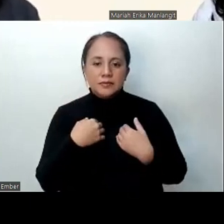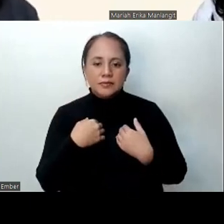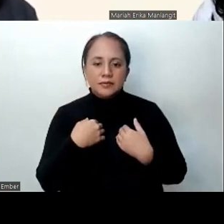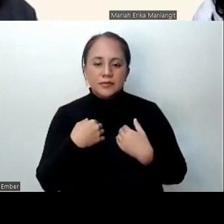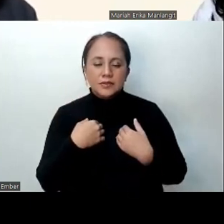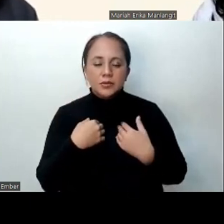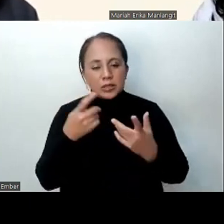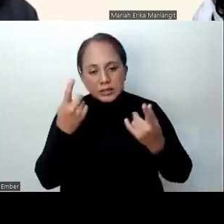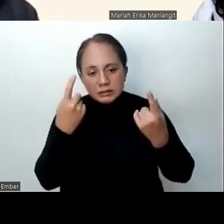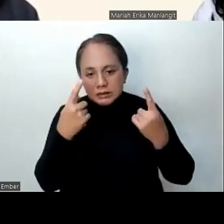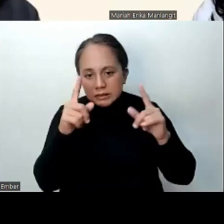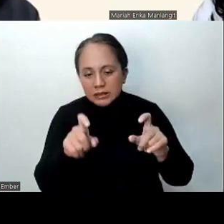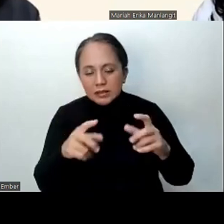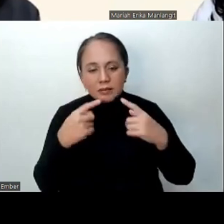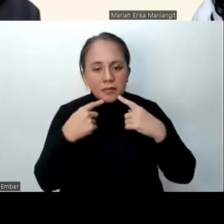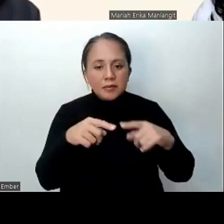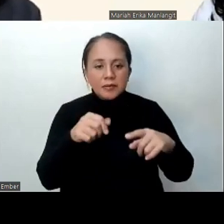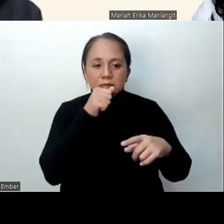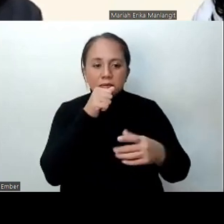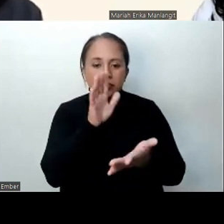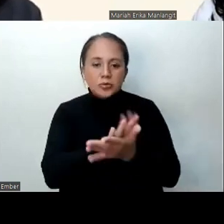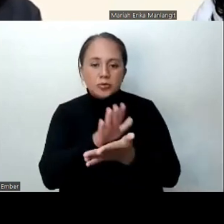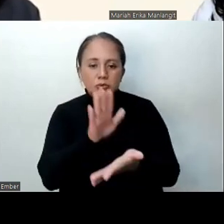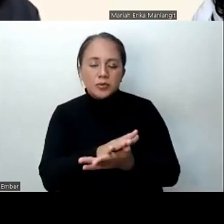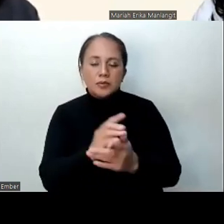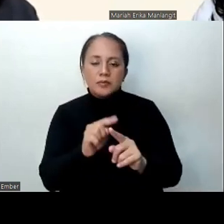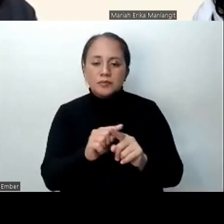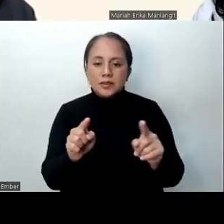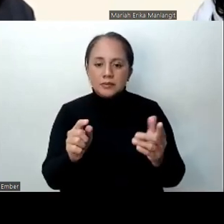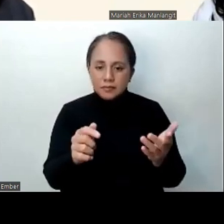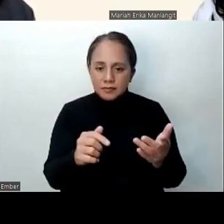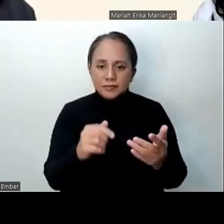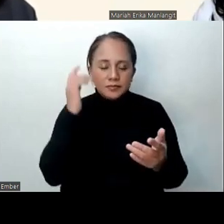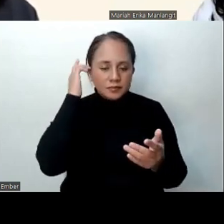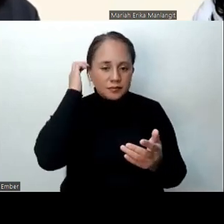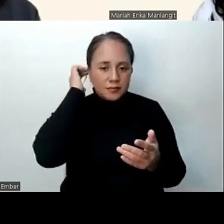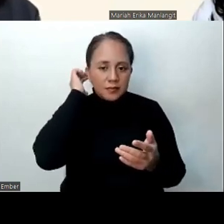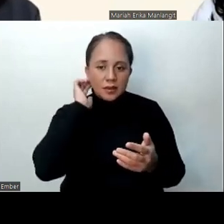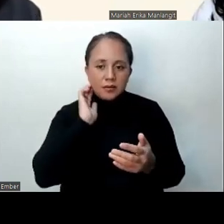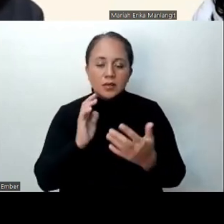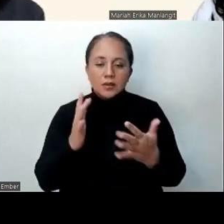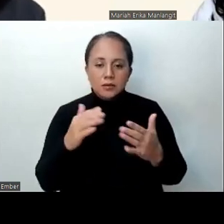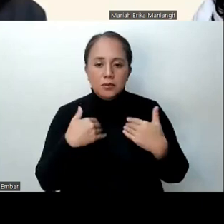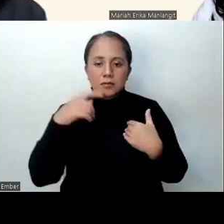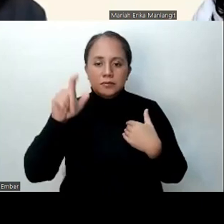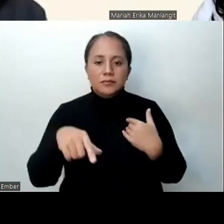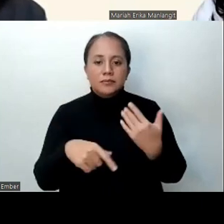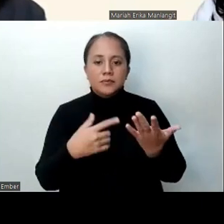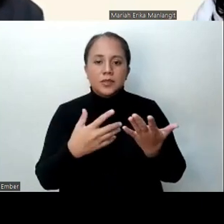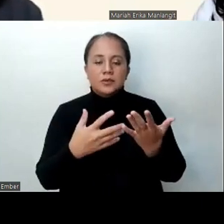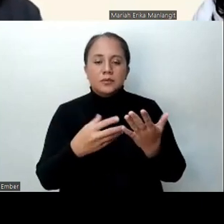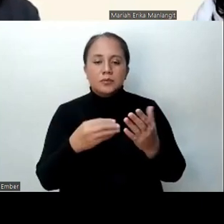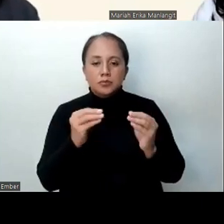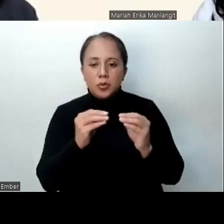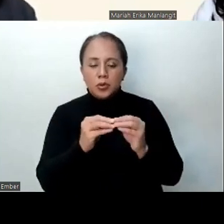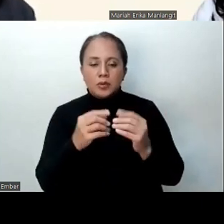trials in both public and private schools. Though at that time, we were supposed to go on to more of